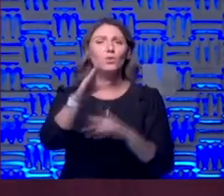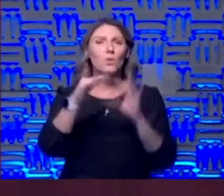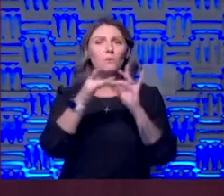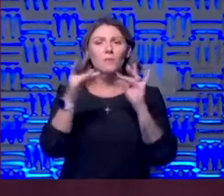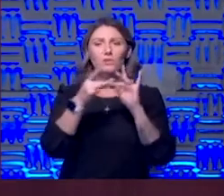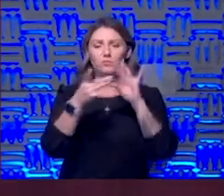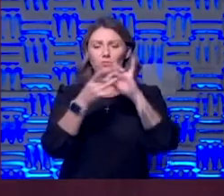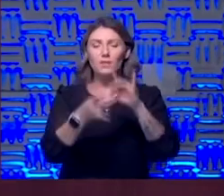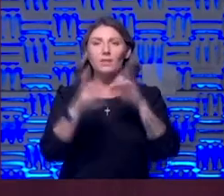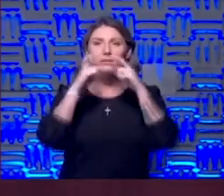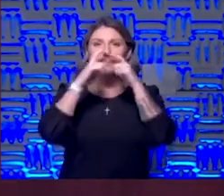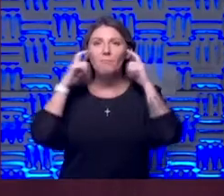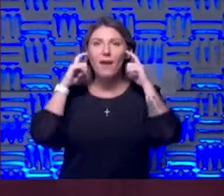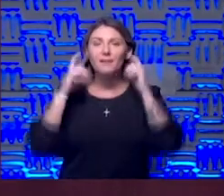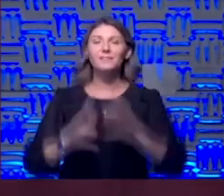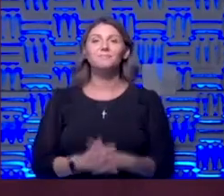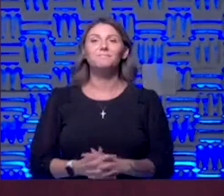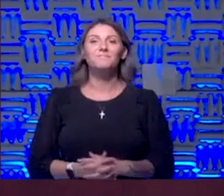message about masking